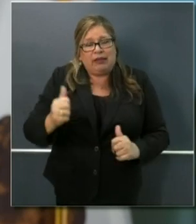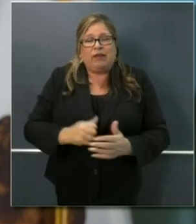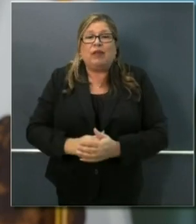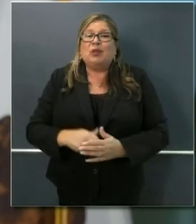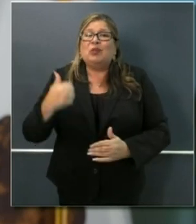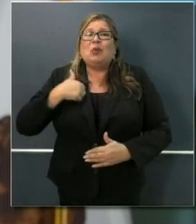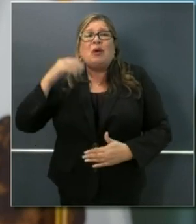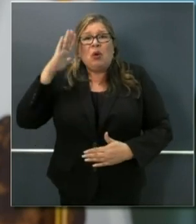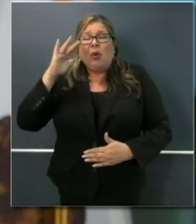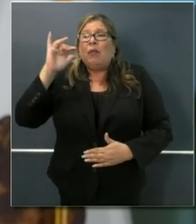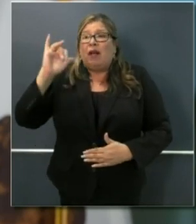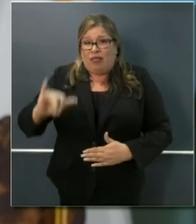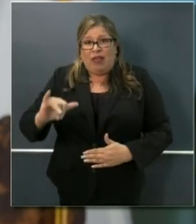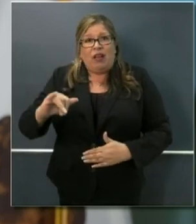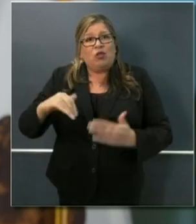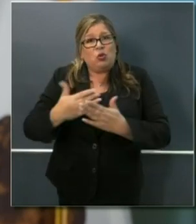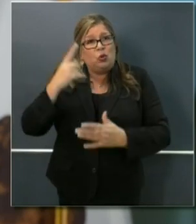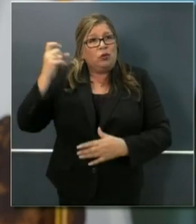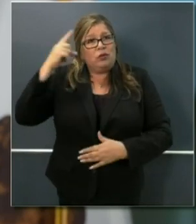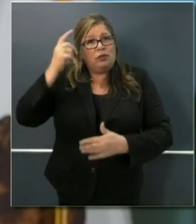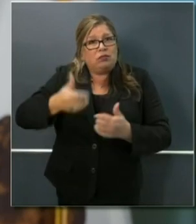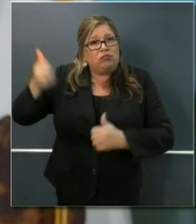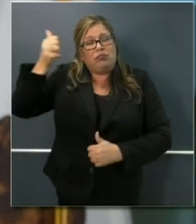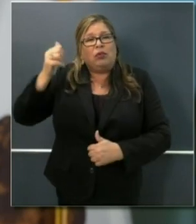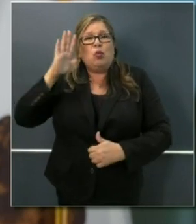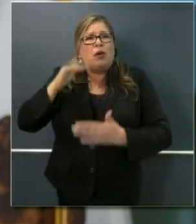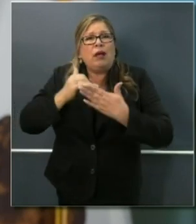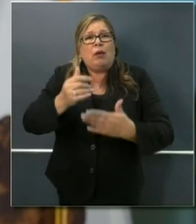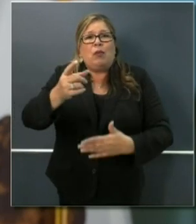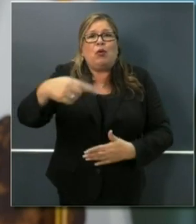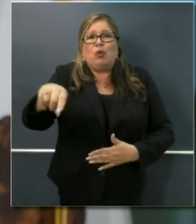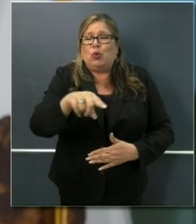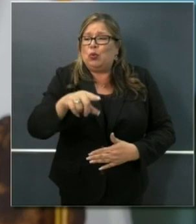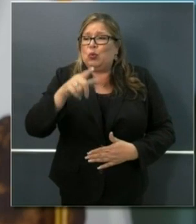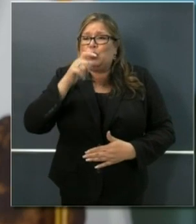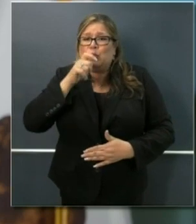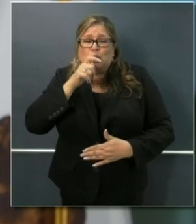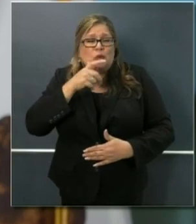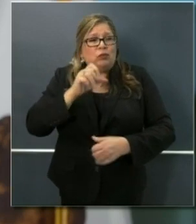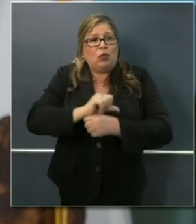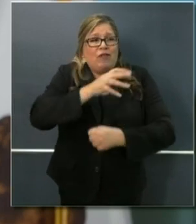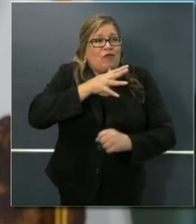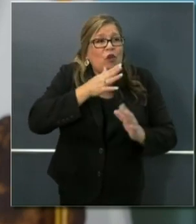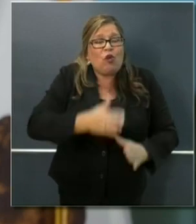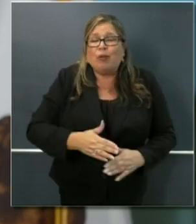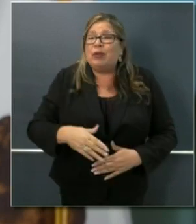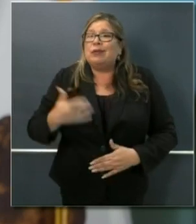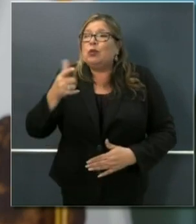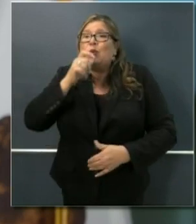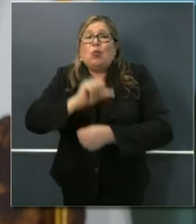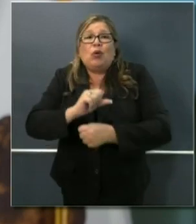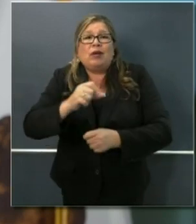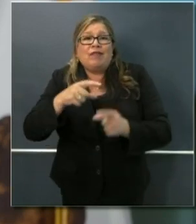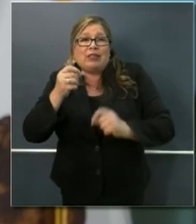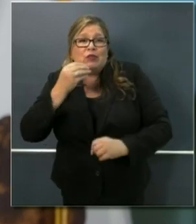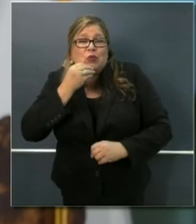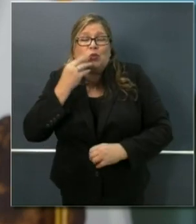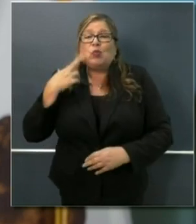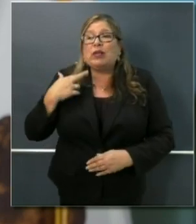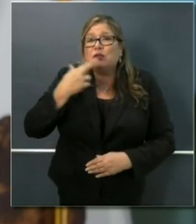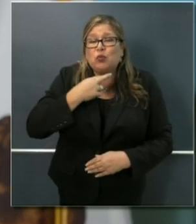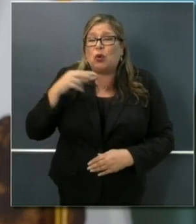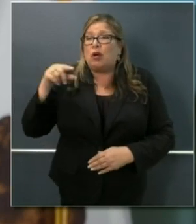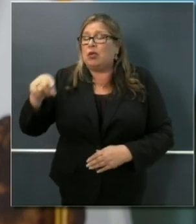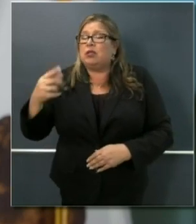anxiety our fast food workers have, anxiety around the delivery of our food, and those workers have about their